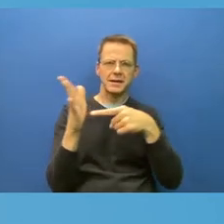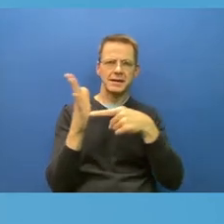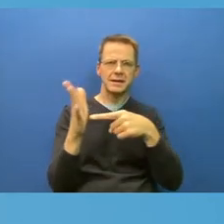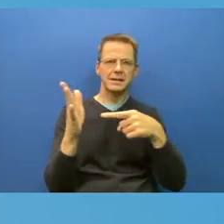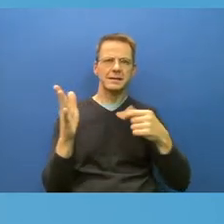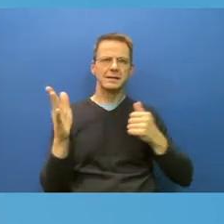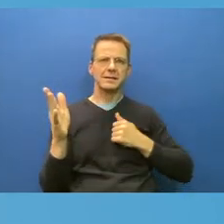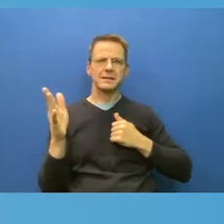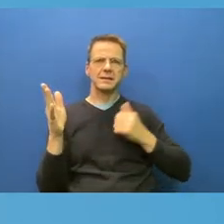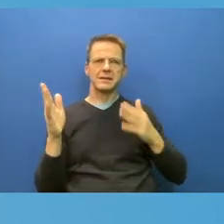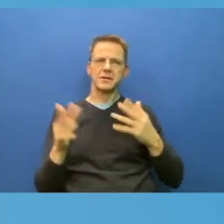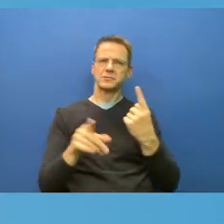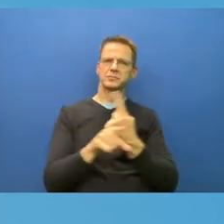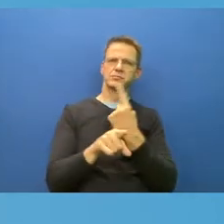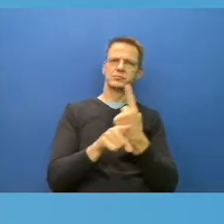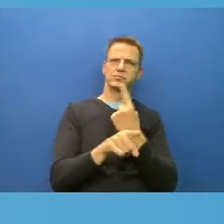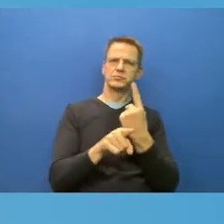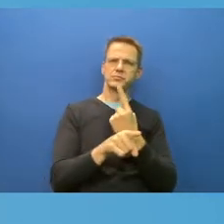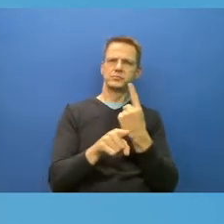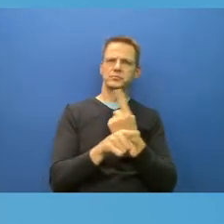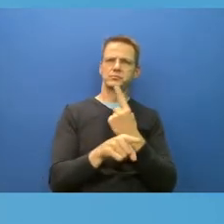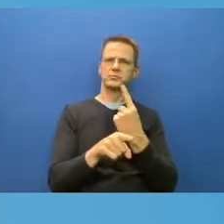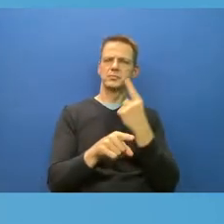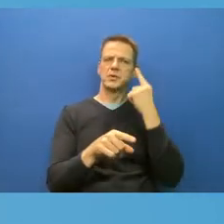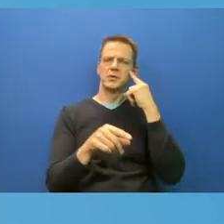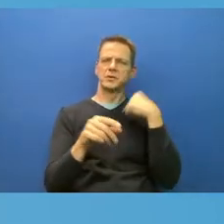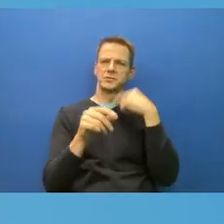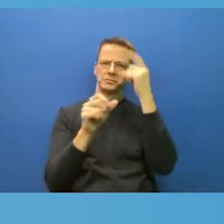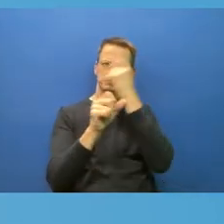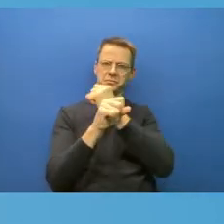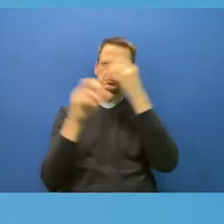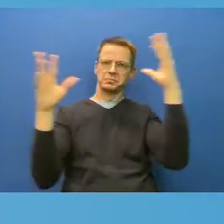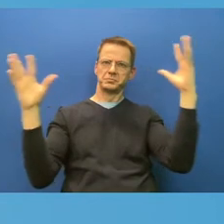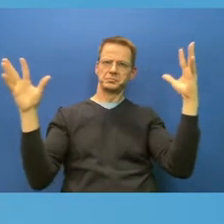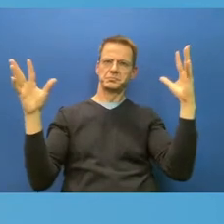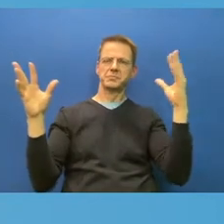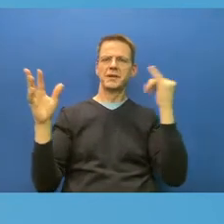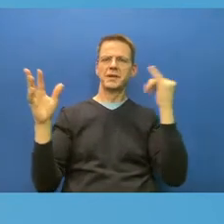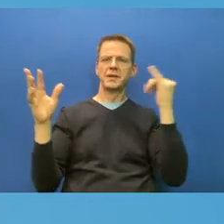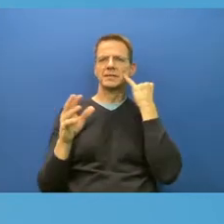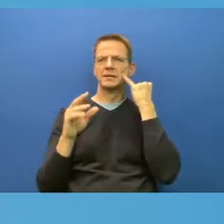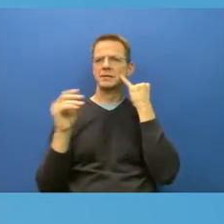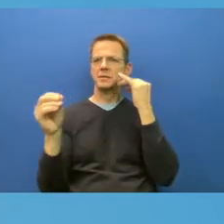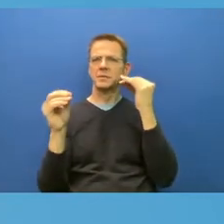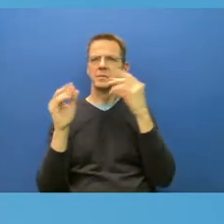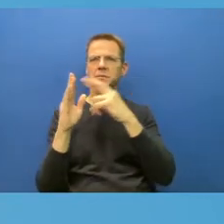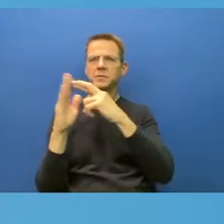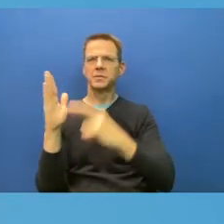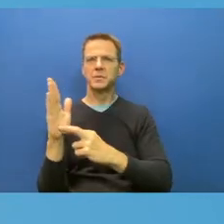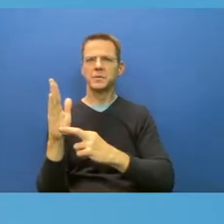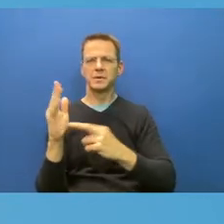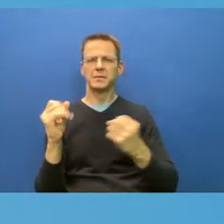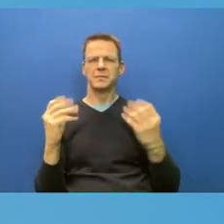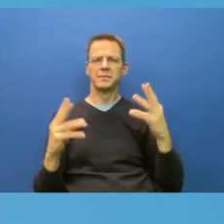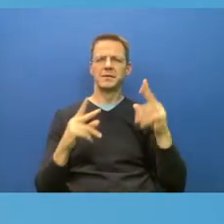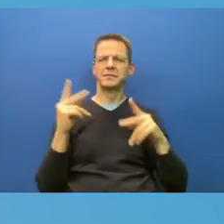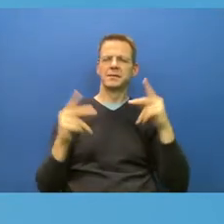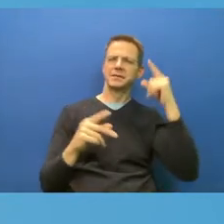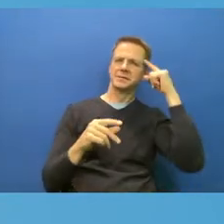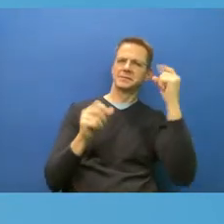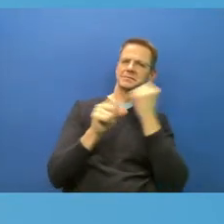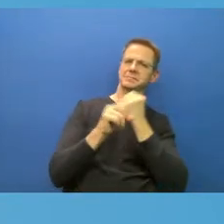in absence of rules, many can't figure out what makes sense and what doesn't make sense, and they will govern themselves accordingly.